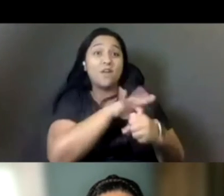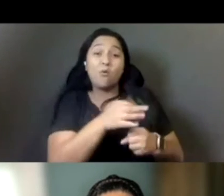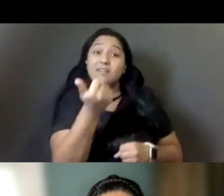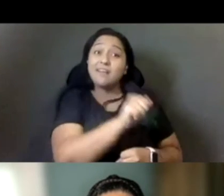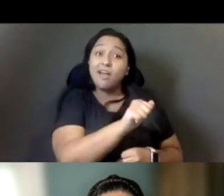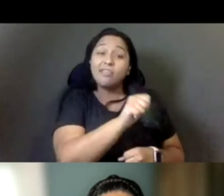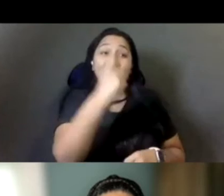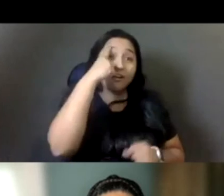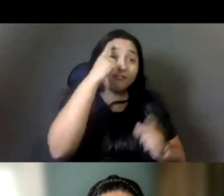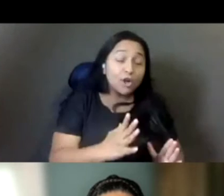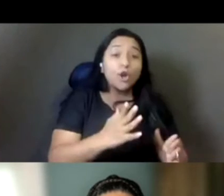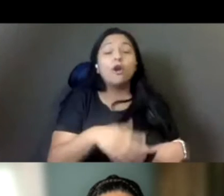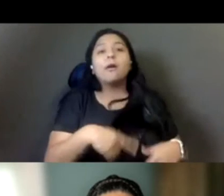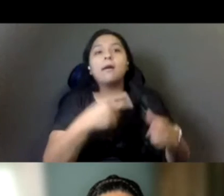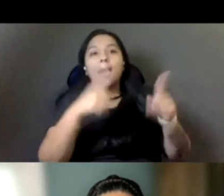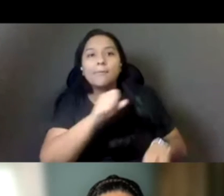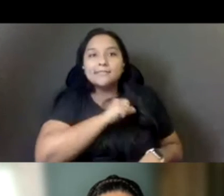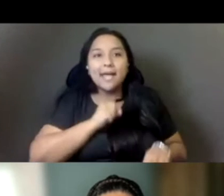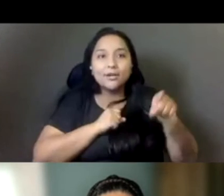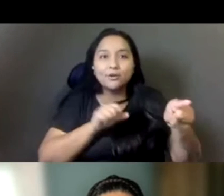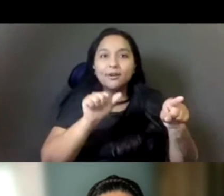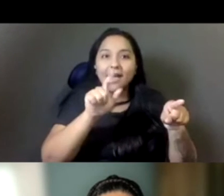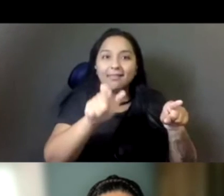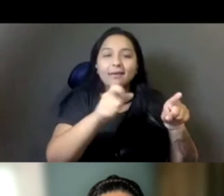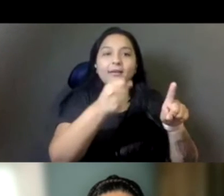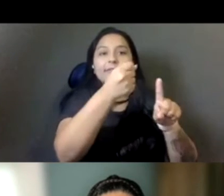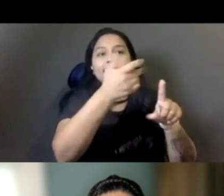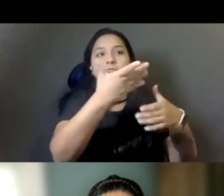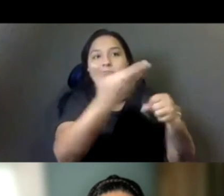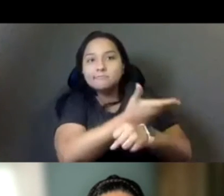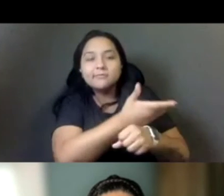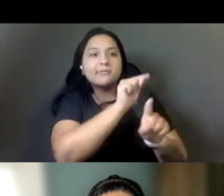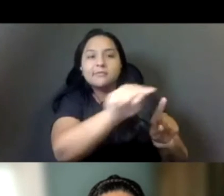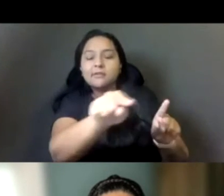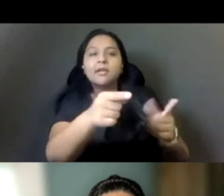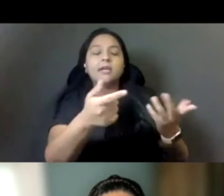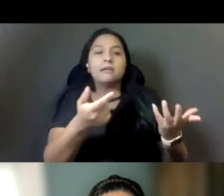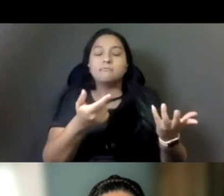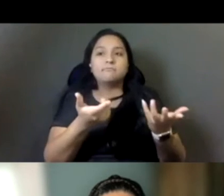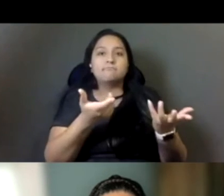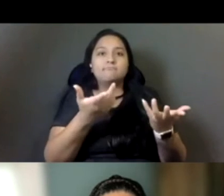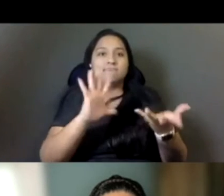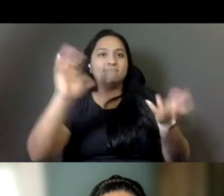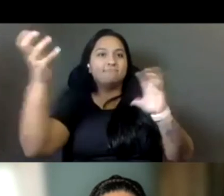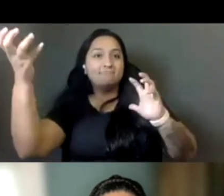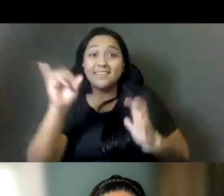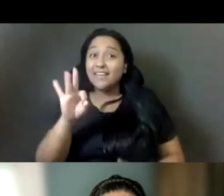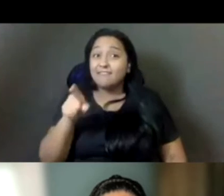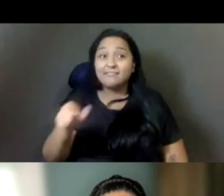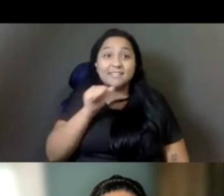Senator Feinstein and that governor needs to make an appointment at that point. If it's not Governor Newsom and it's one of the alternatives,